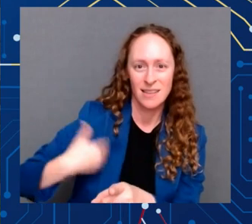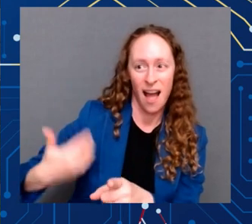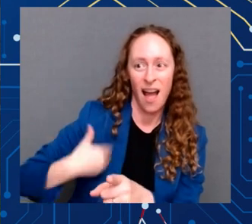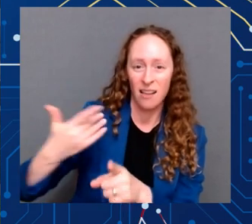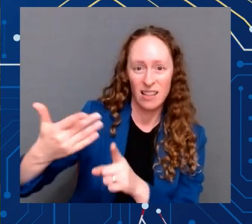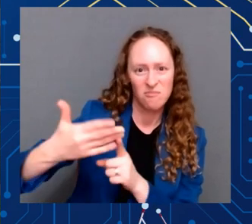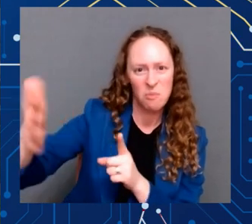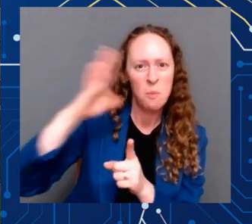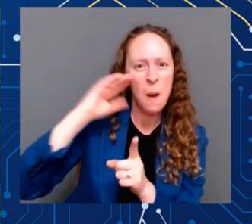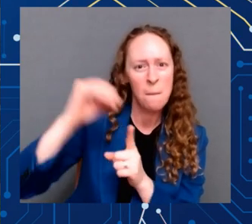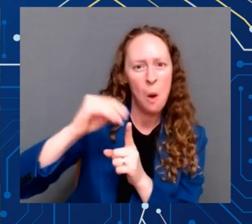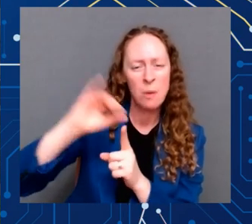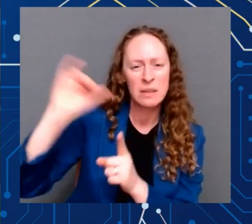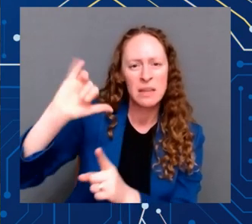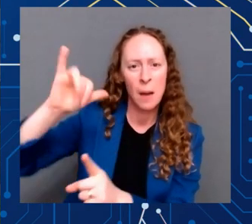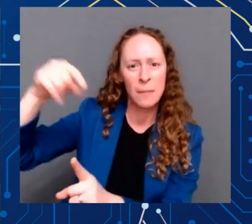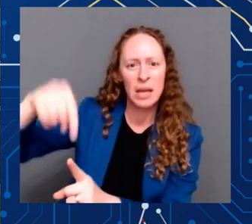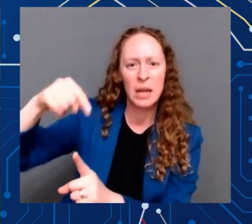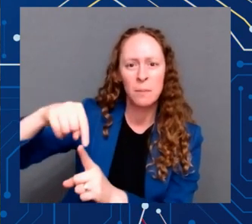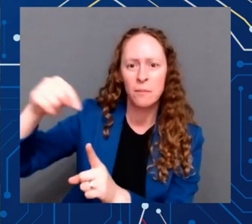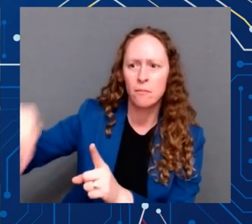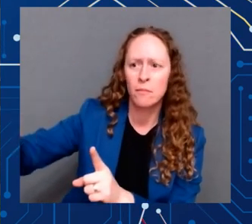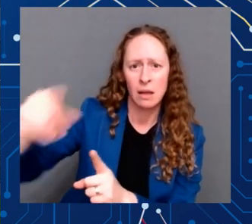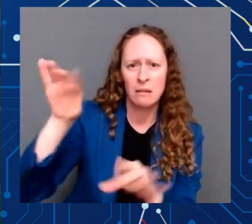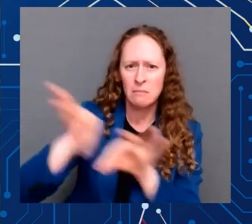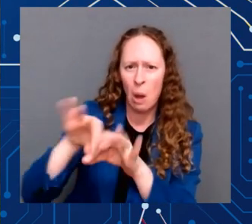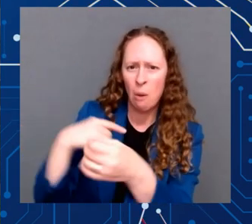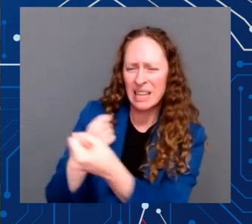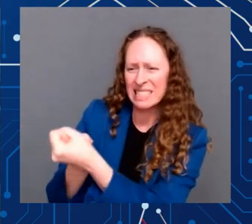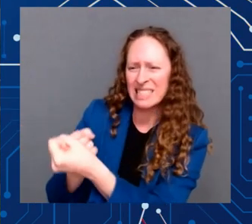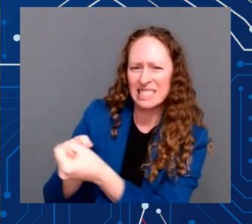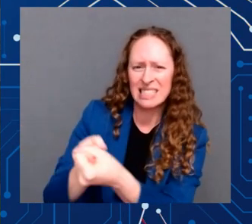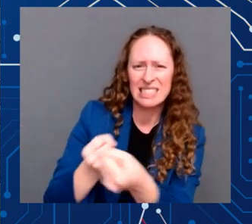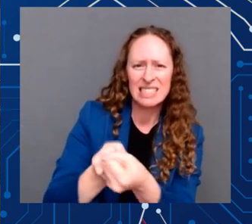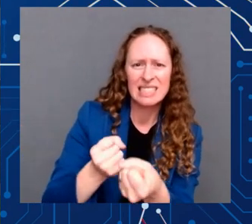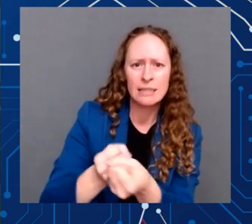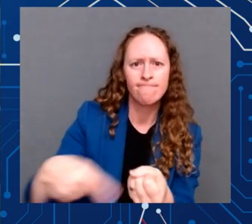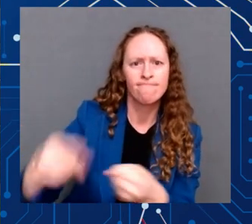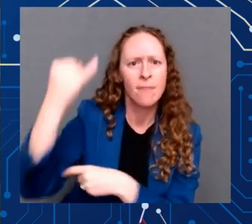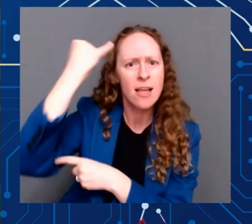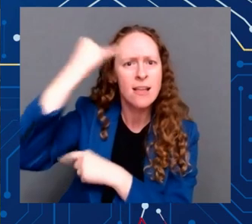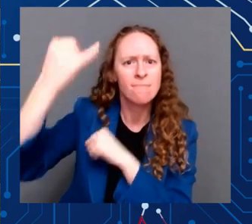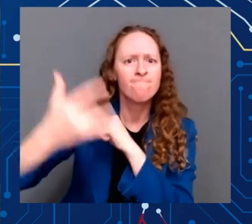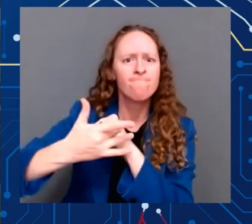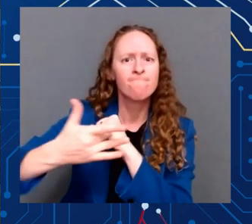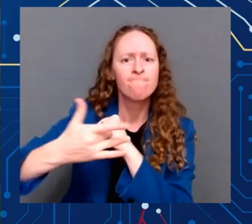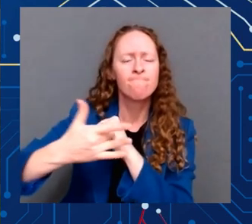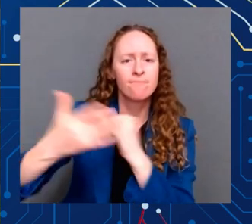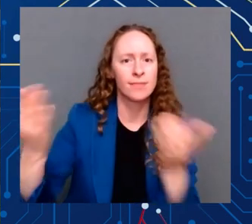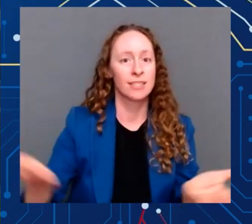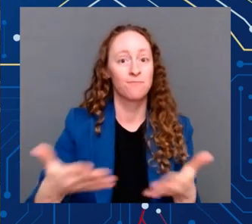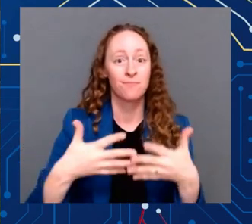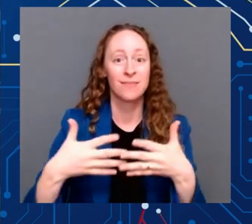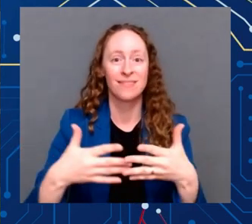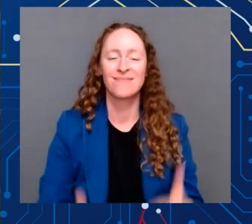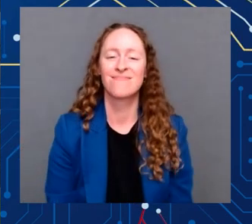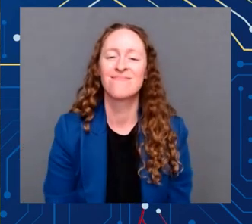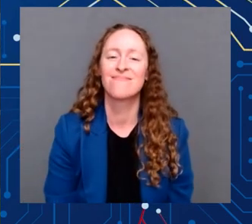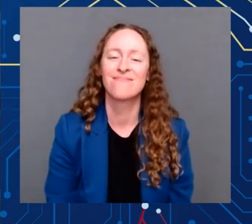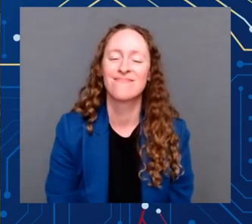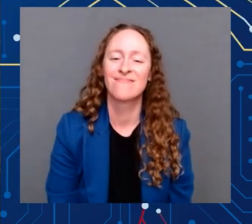to support high-tech manufacturing right here in the United States of America. Please join me in welcoming Joshua Aviv.